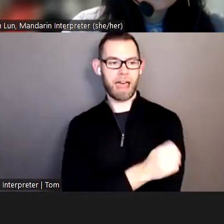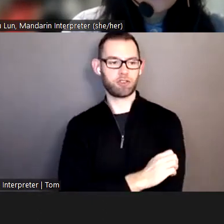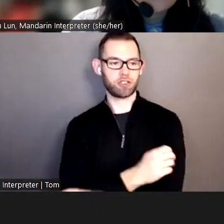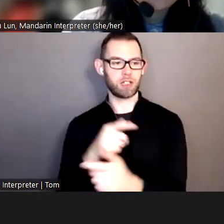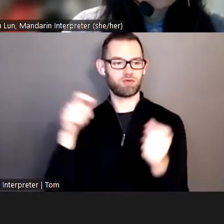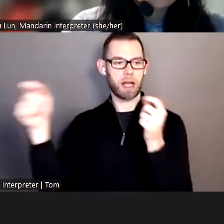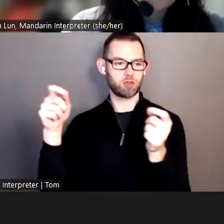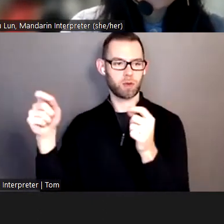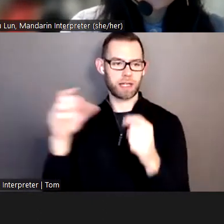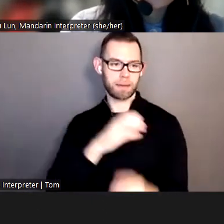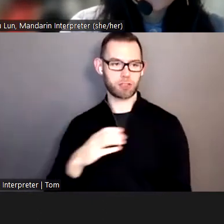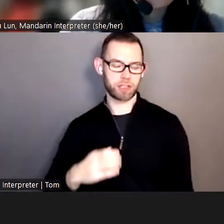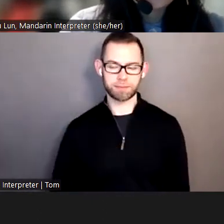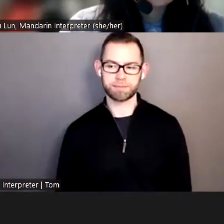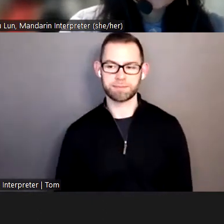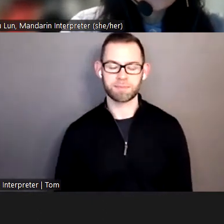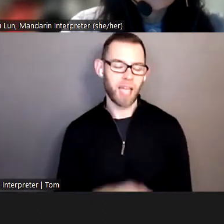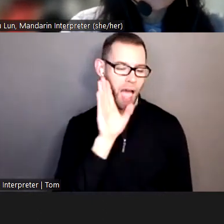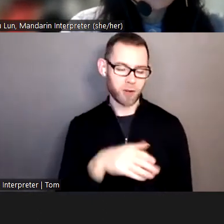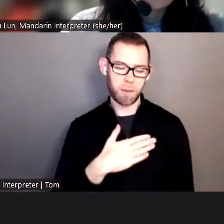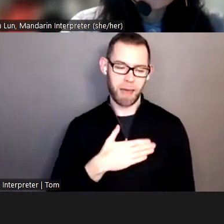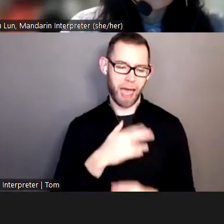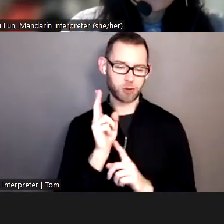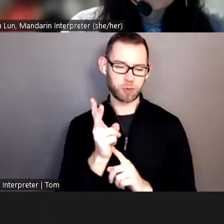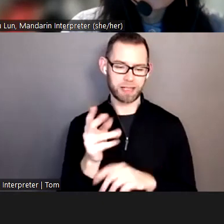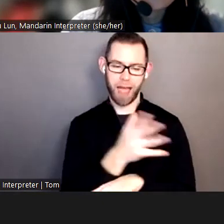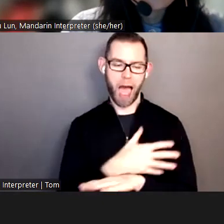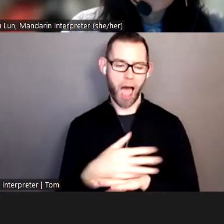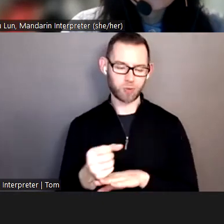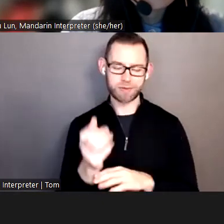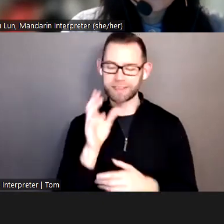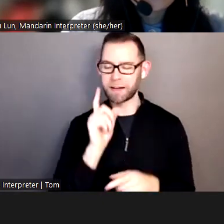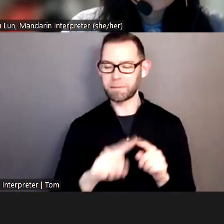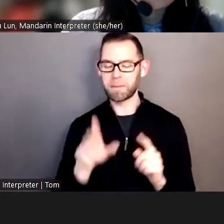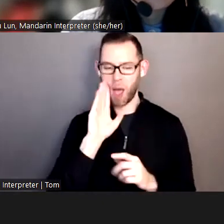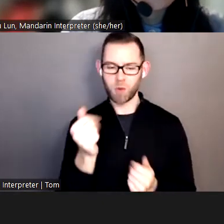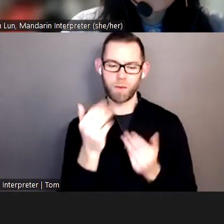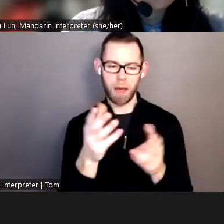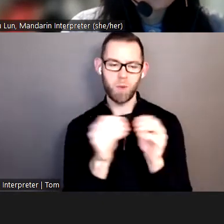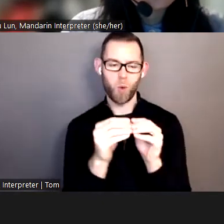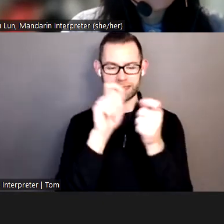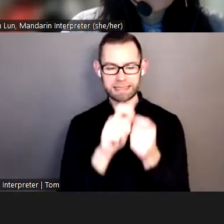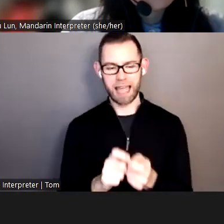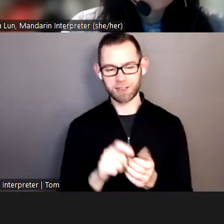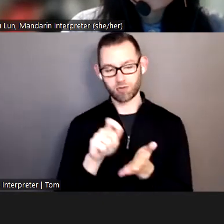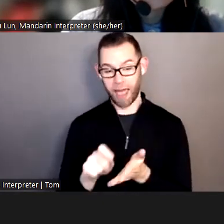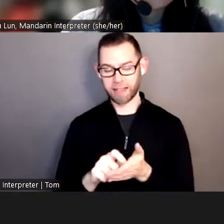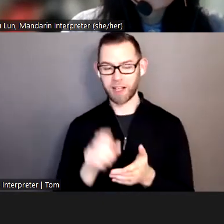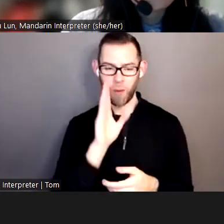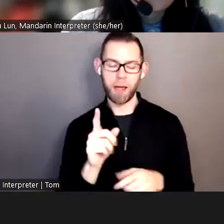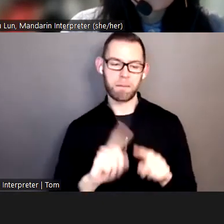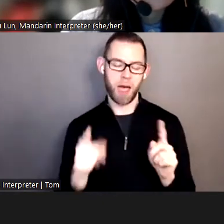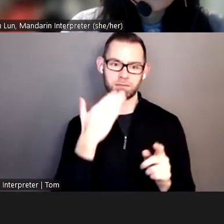And I know I have taken up more than my two minutes. We will provide additional details in writing, but thank you again so much for holding this